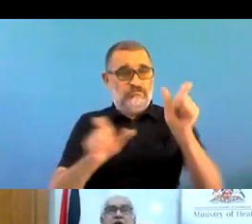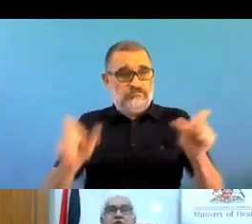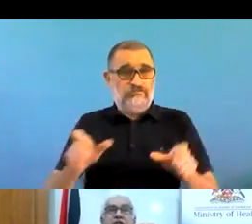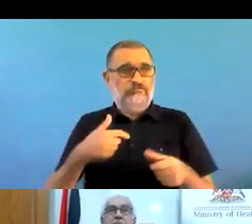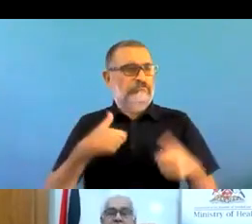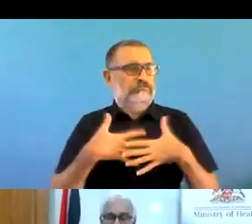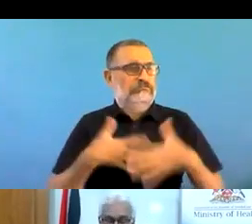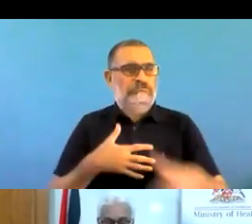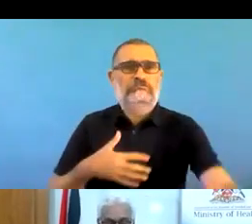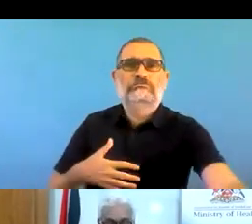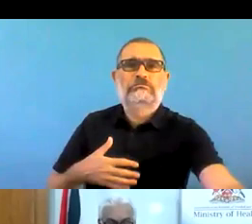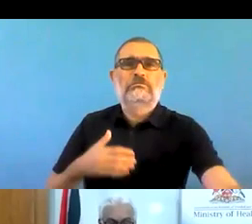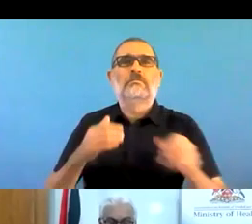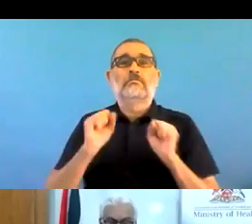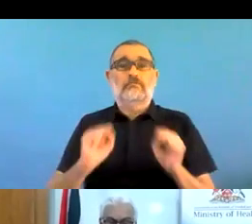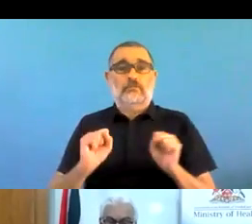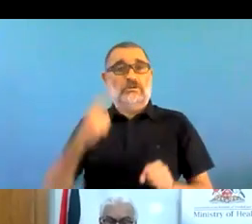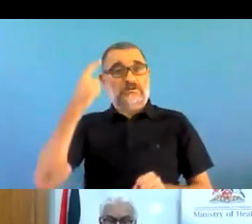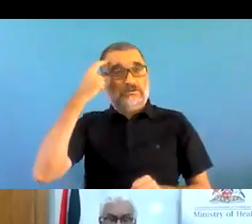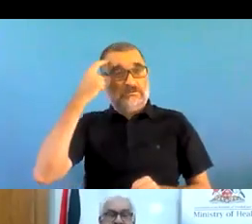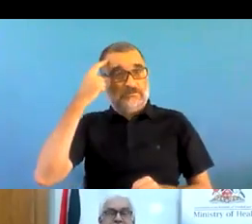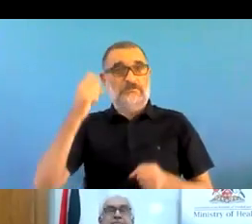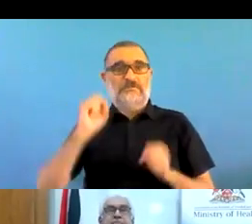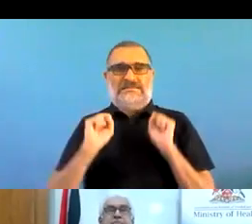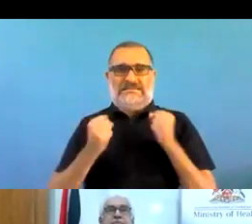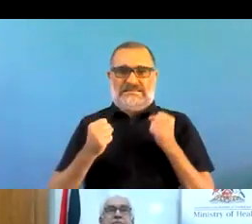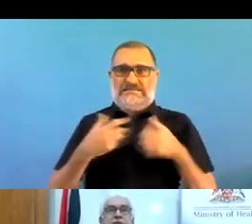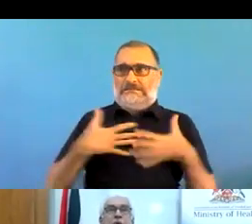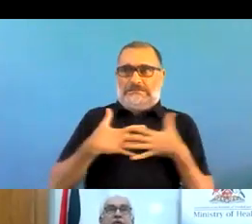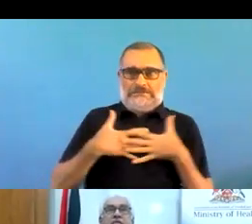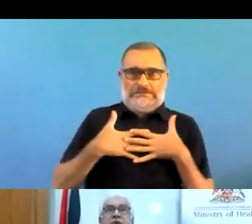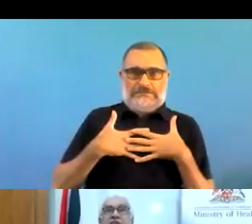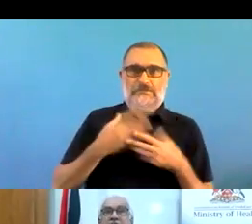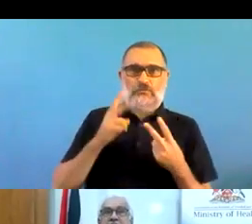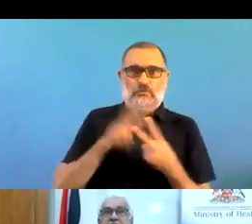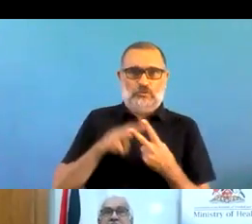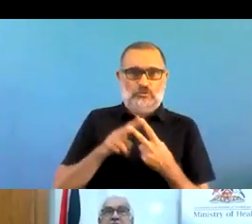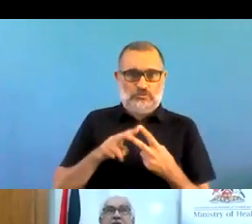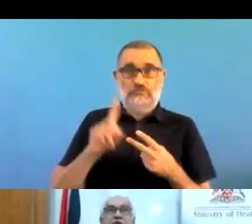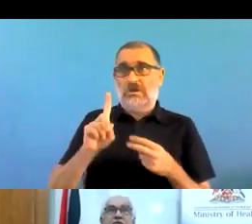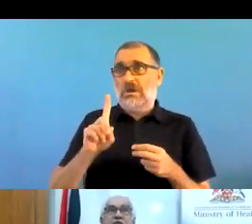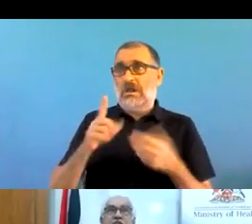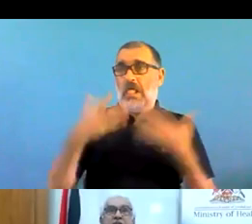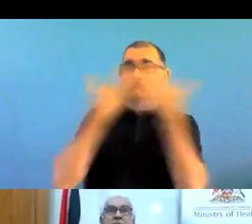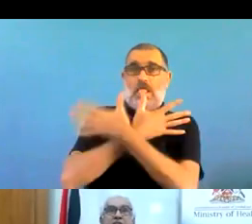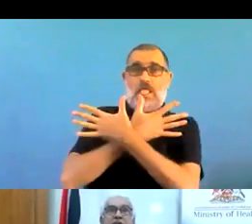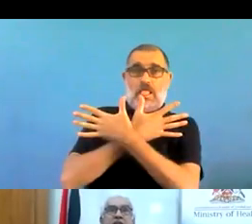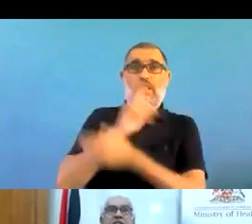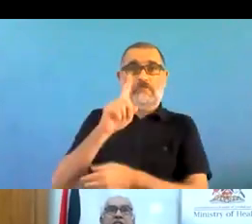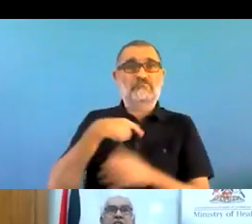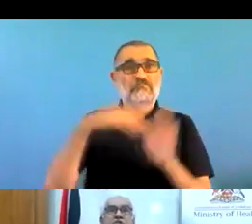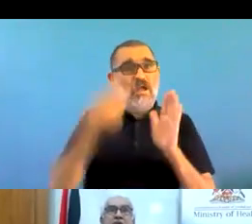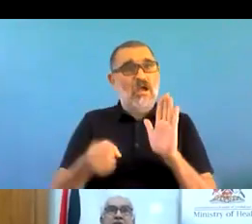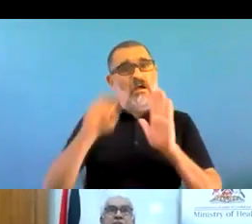places a greater burden because of COVID-19. What are some of the effects? Increased in gender-based